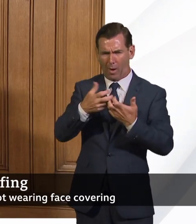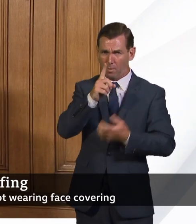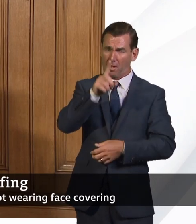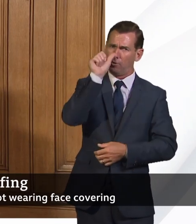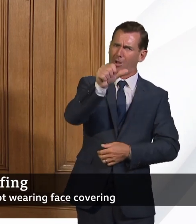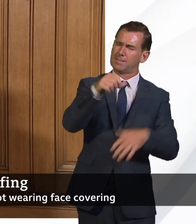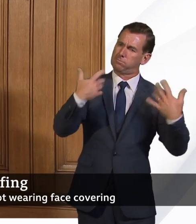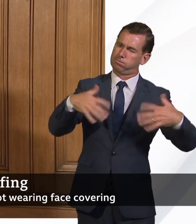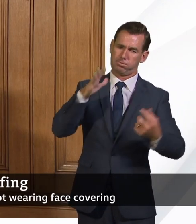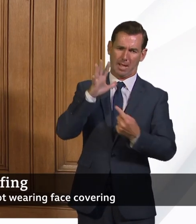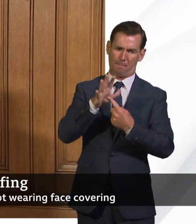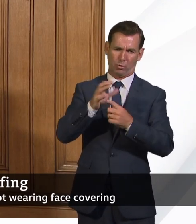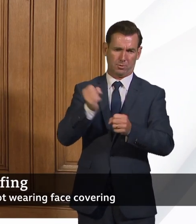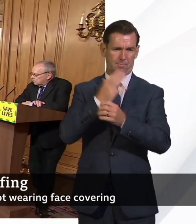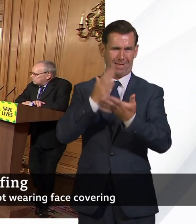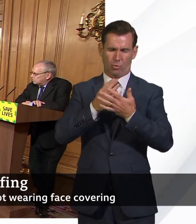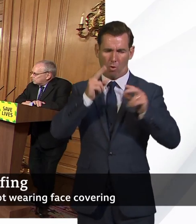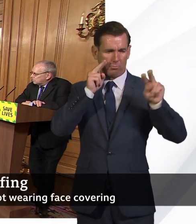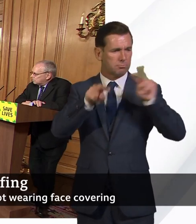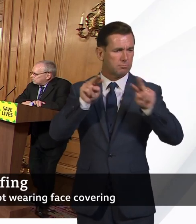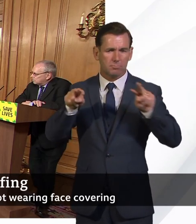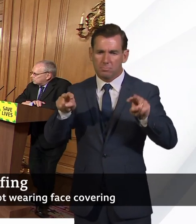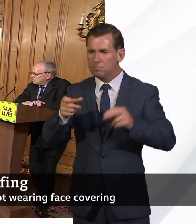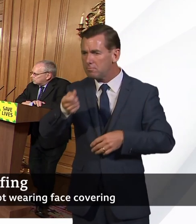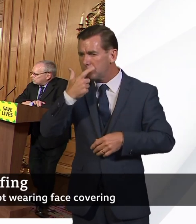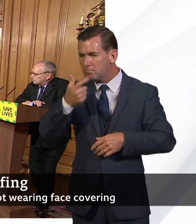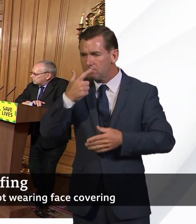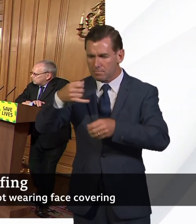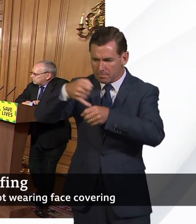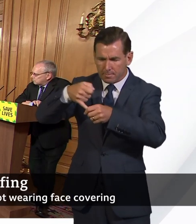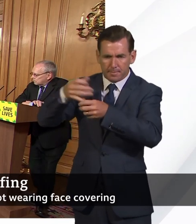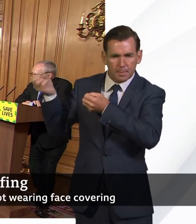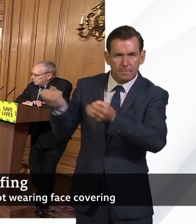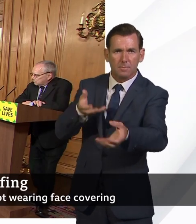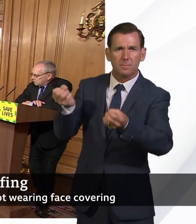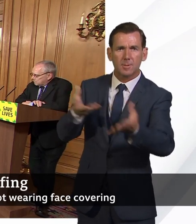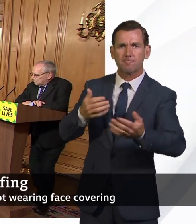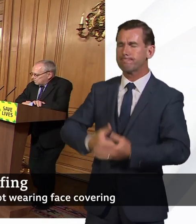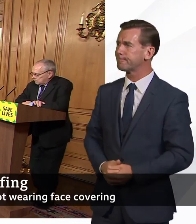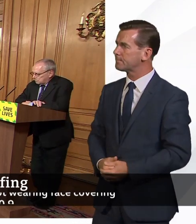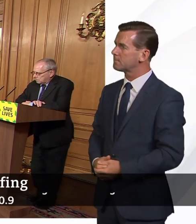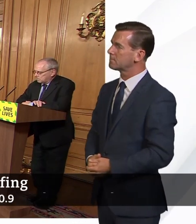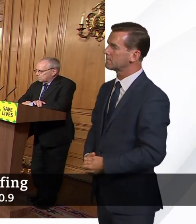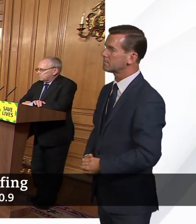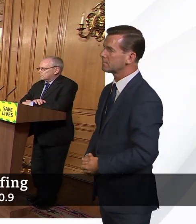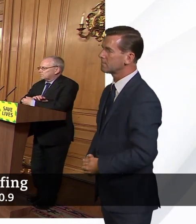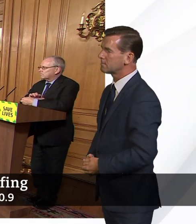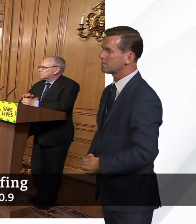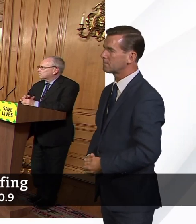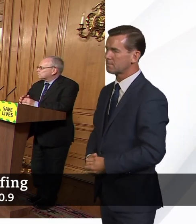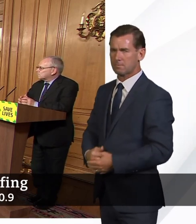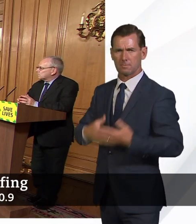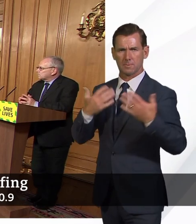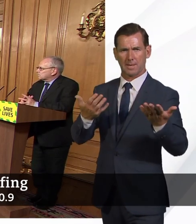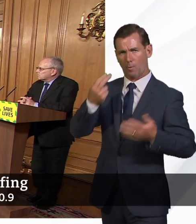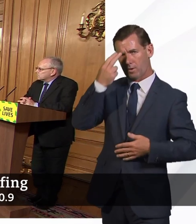critical to keep a very close eye on. Thanks very much, Stephen. Thank you. Adam, and I'll turn now to Gemma Mitchell